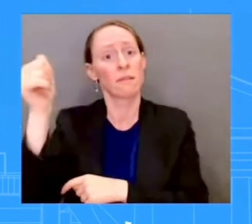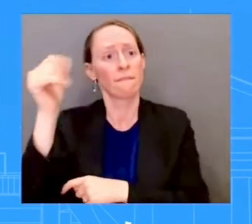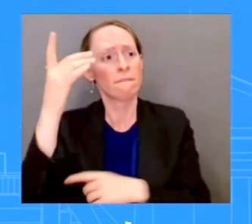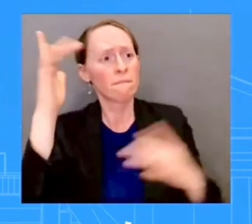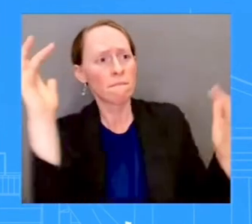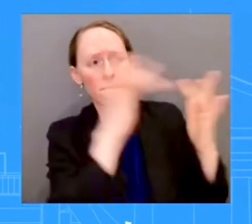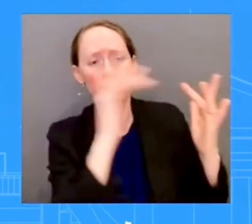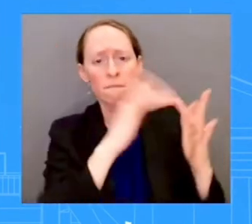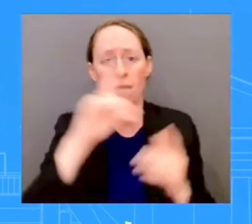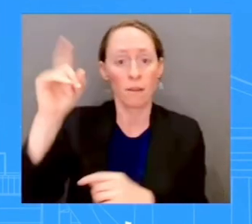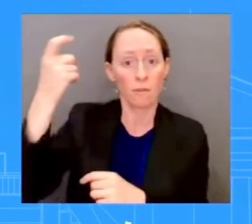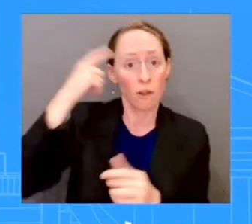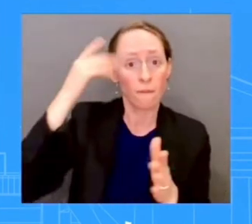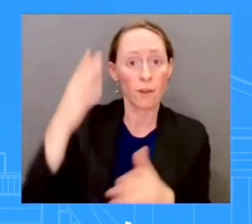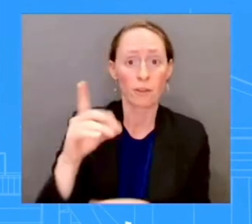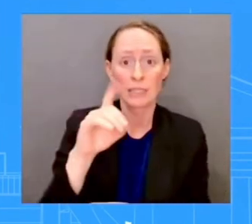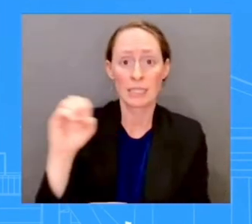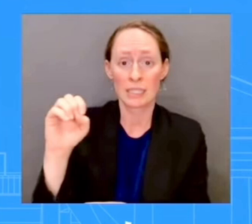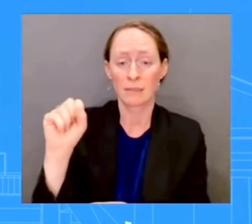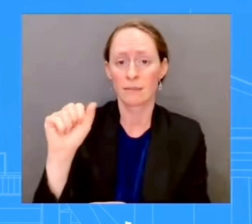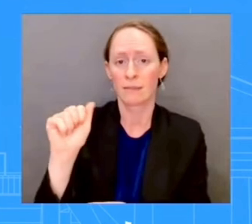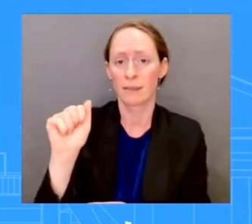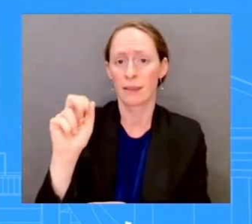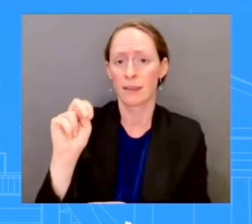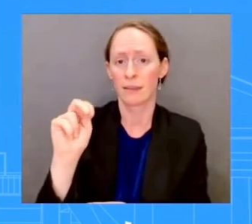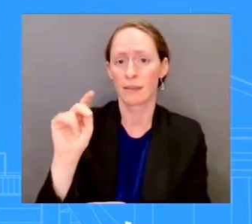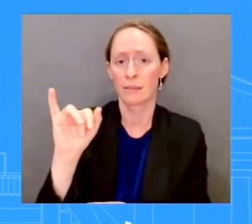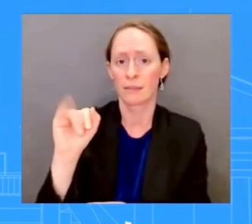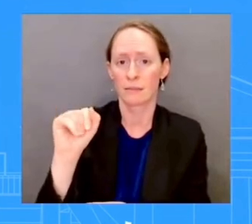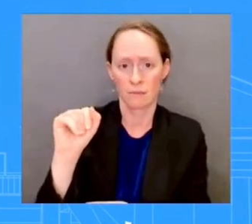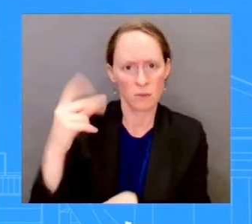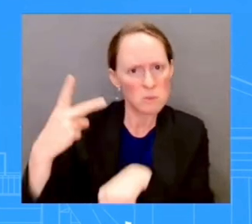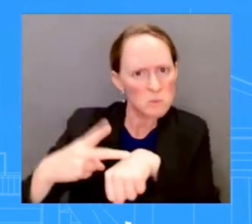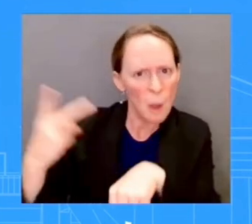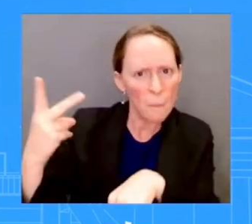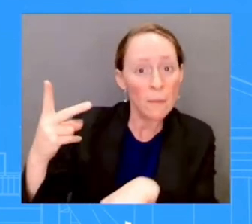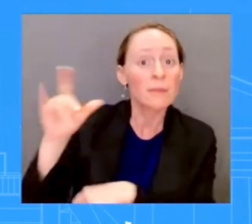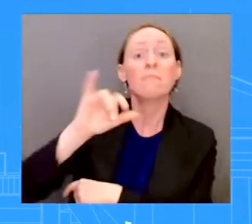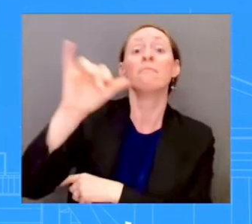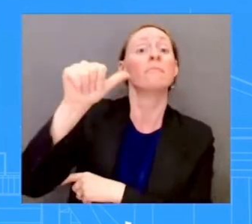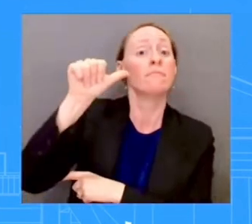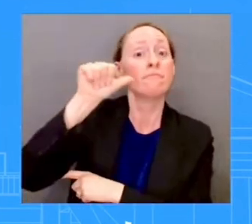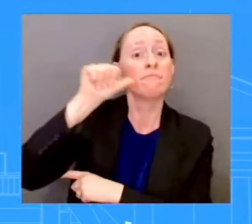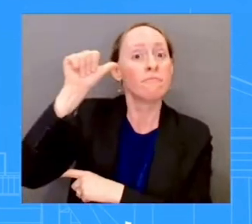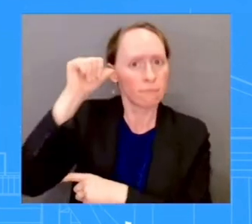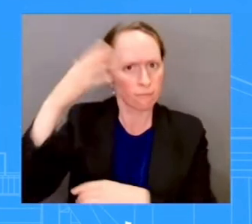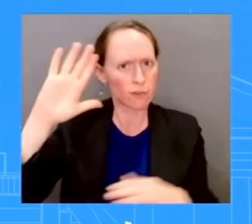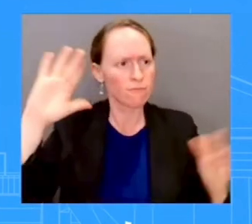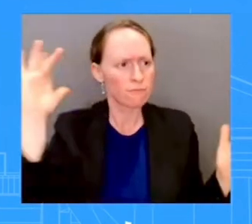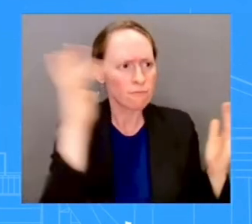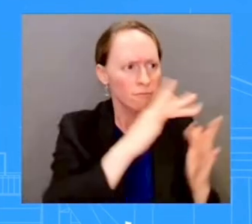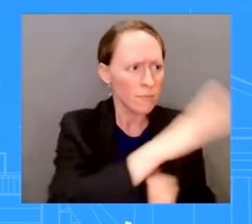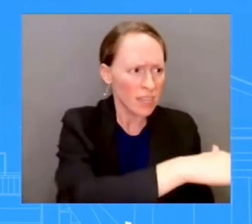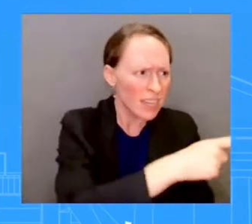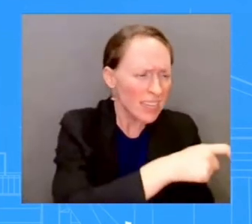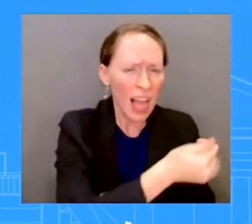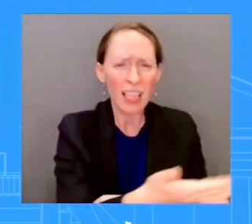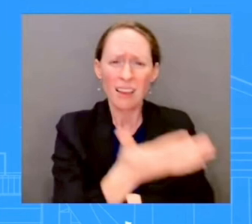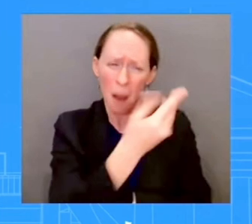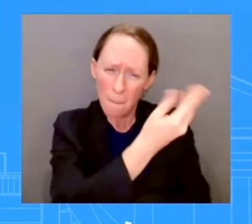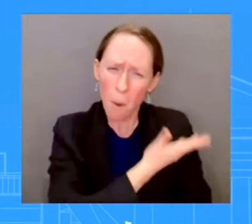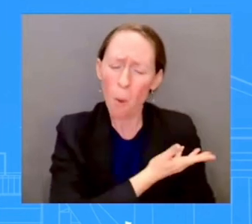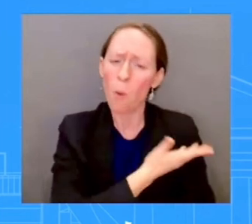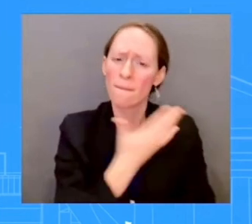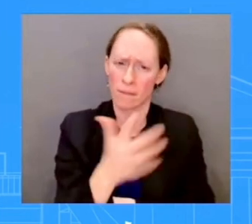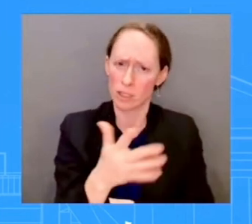circumstances on the ground. And today, when he reached him this morning, let him know that he was